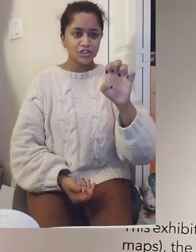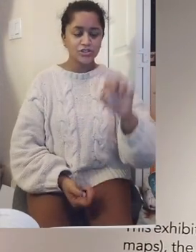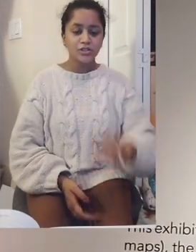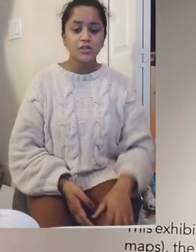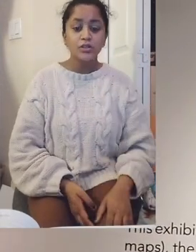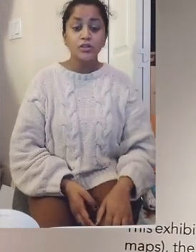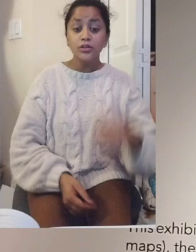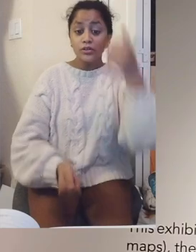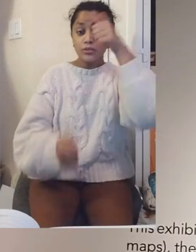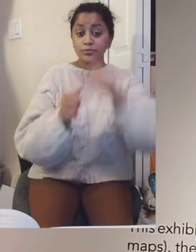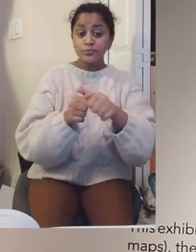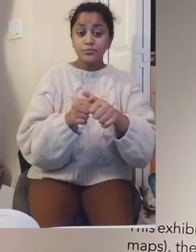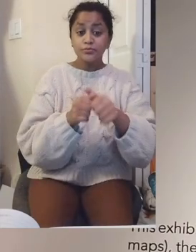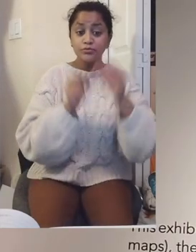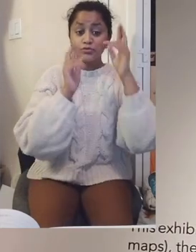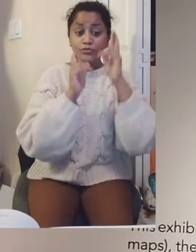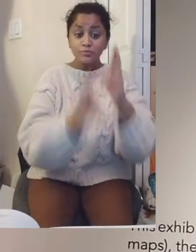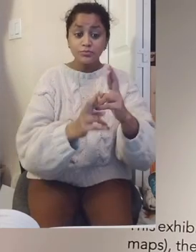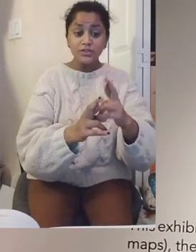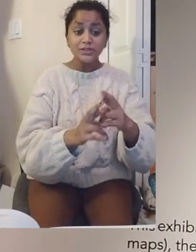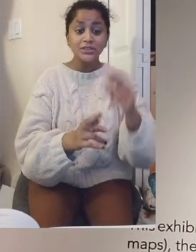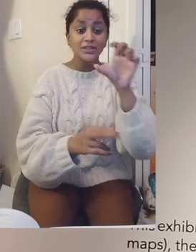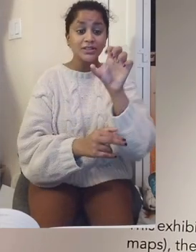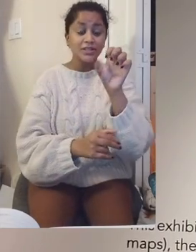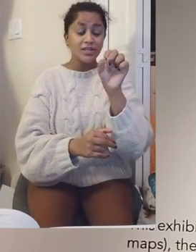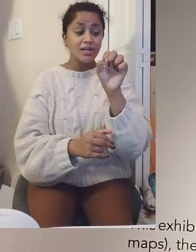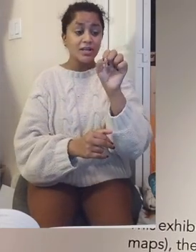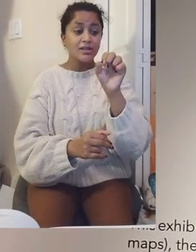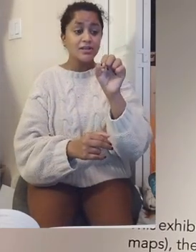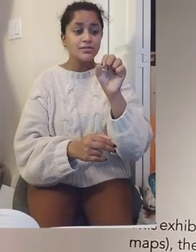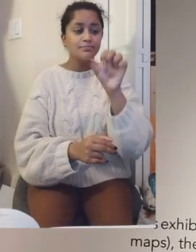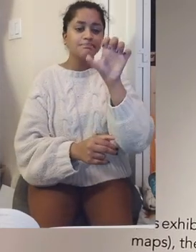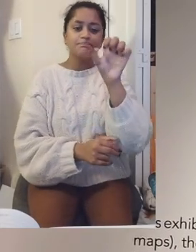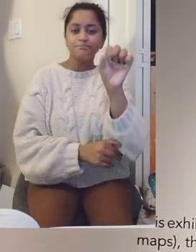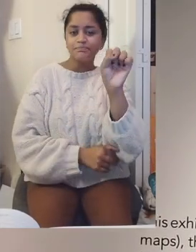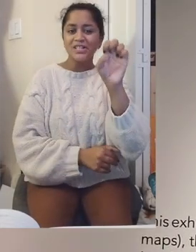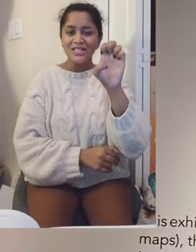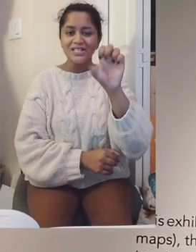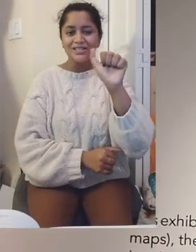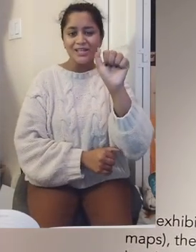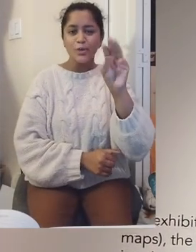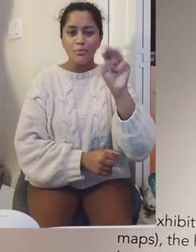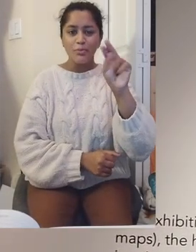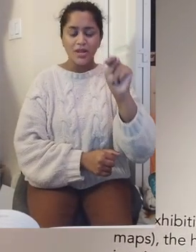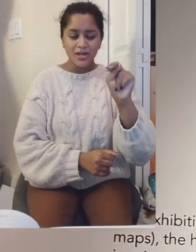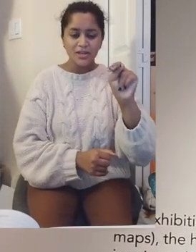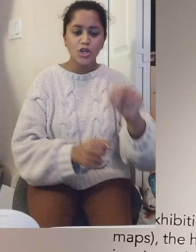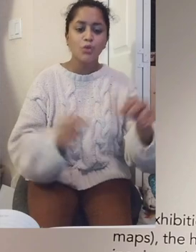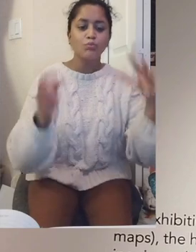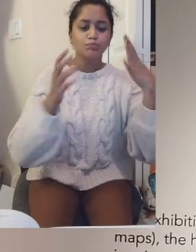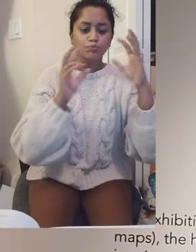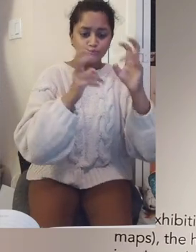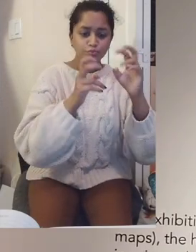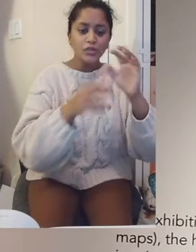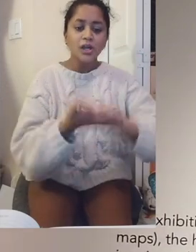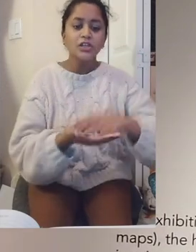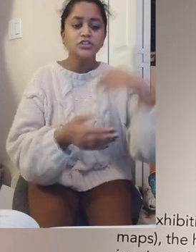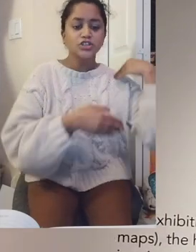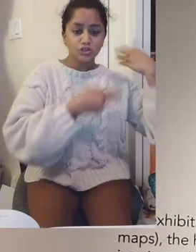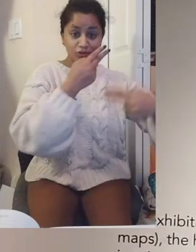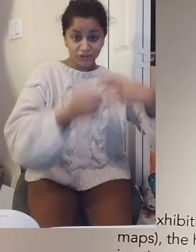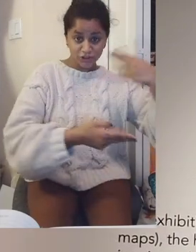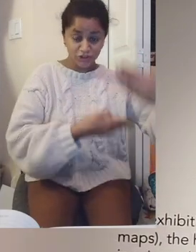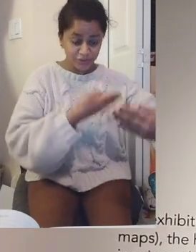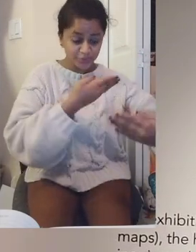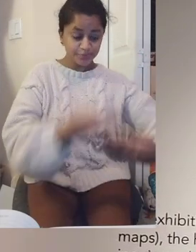my father was one of them, they were known as seamen. They were respecting around the world and a seamanship, the building of